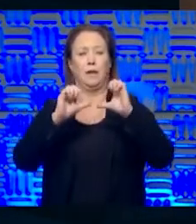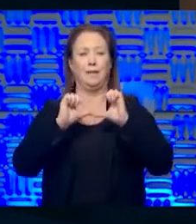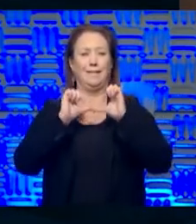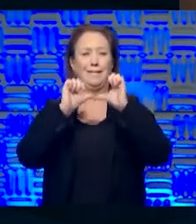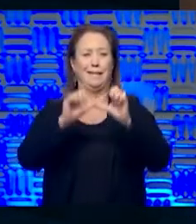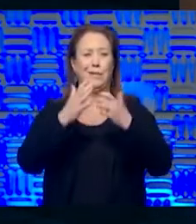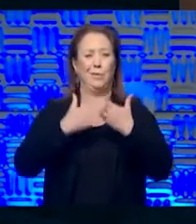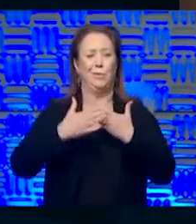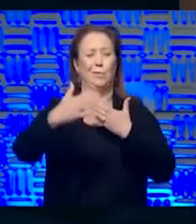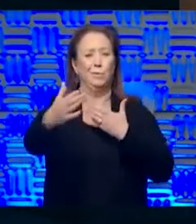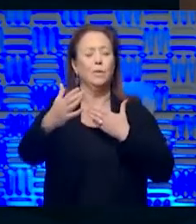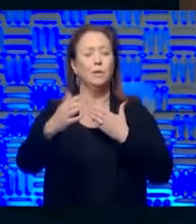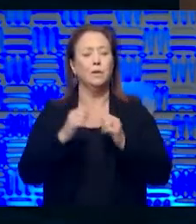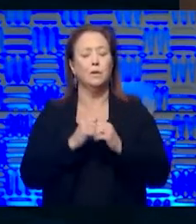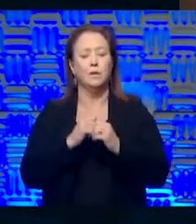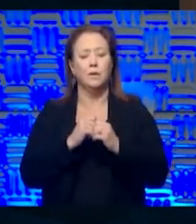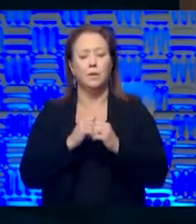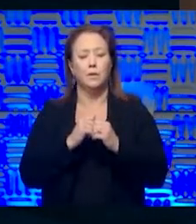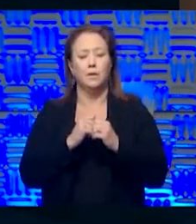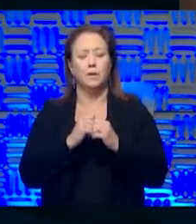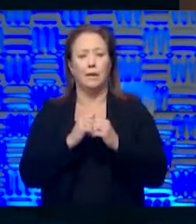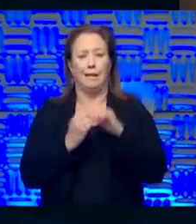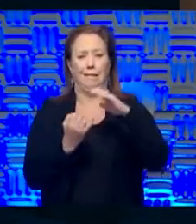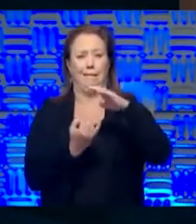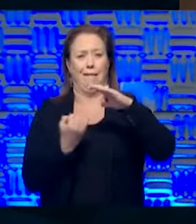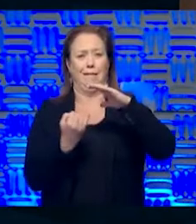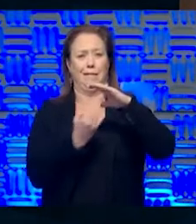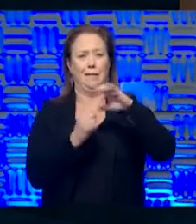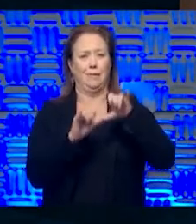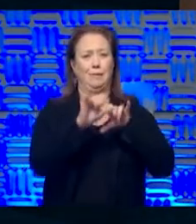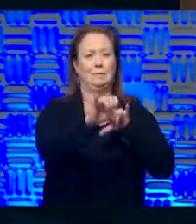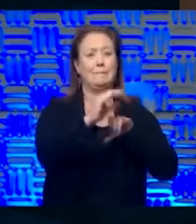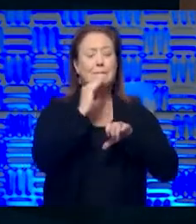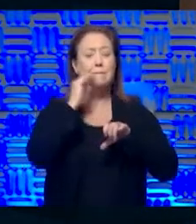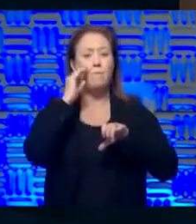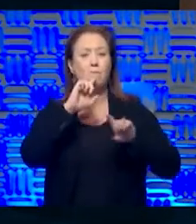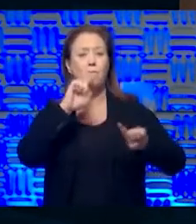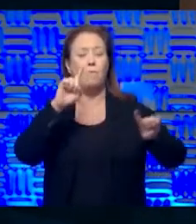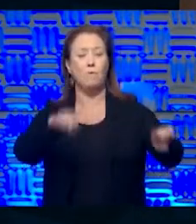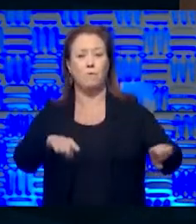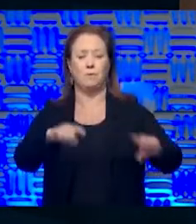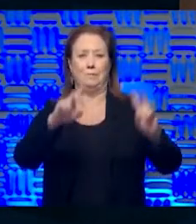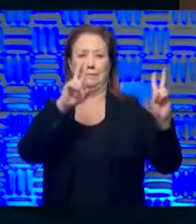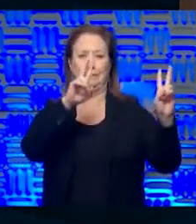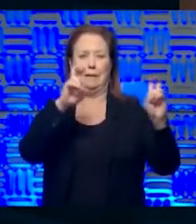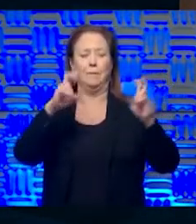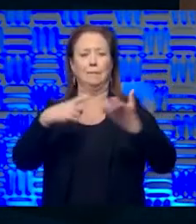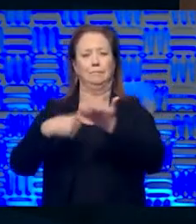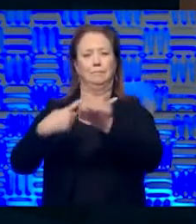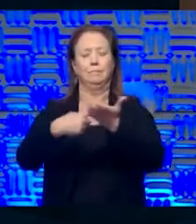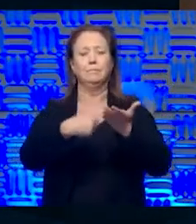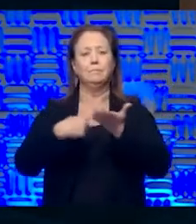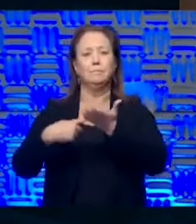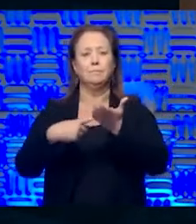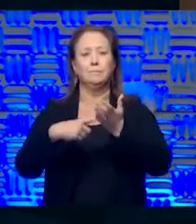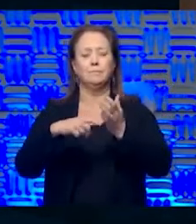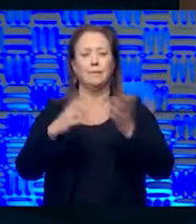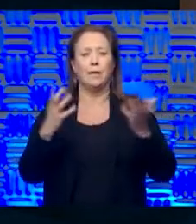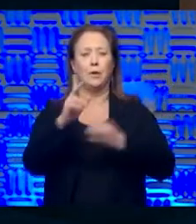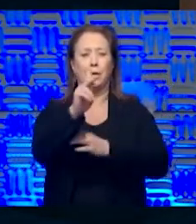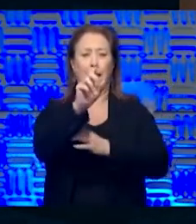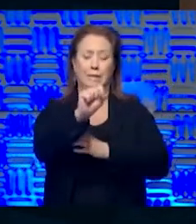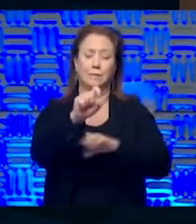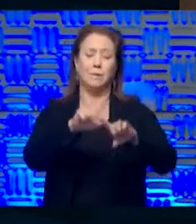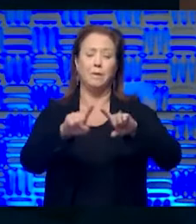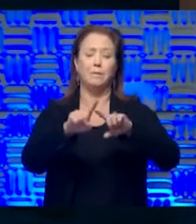as far as the isolation of the stay-at-home orders. Been a topic of conversation in Kansas, but